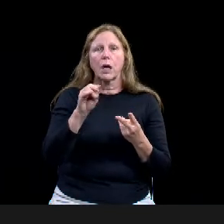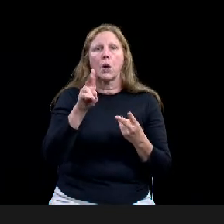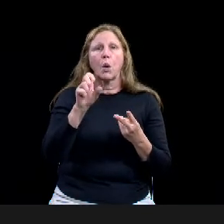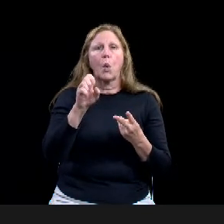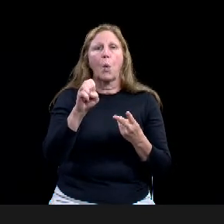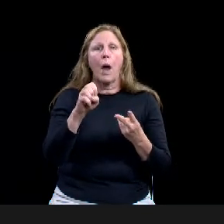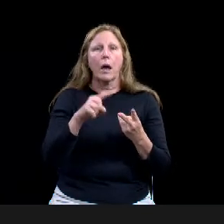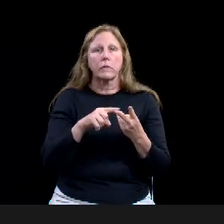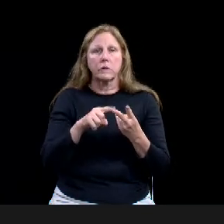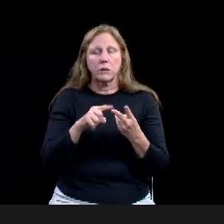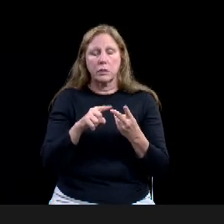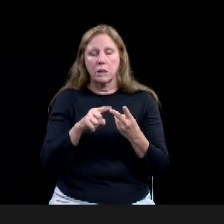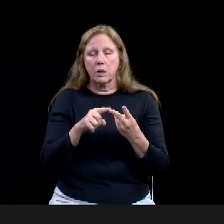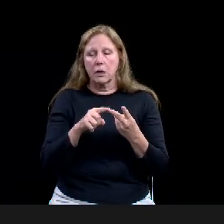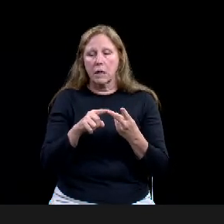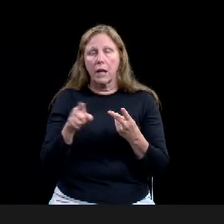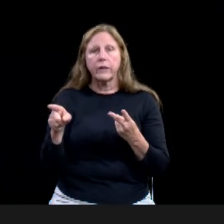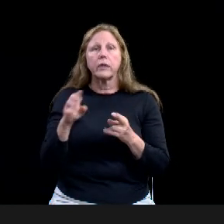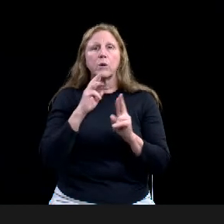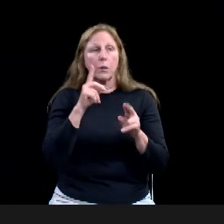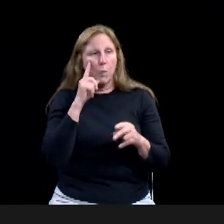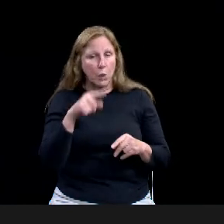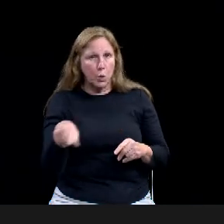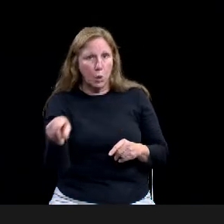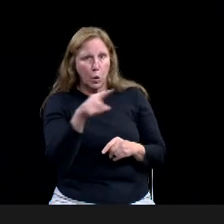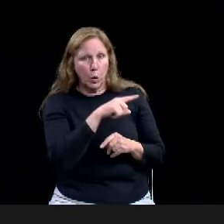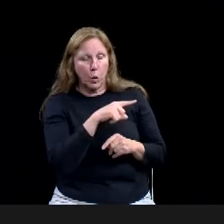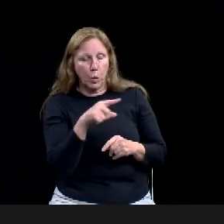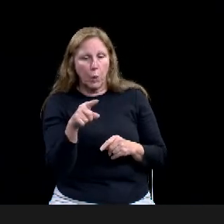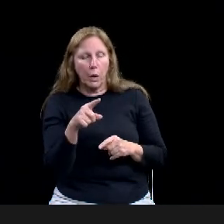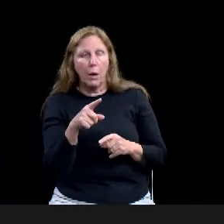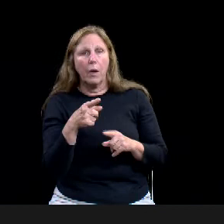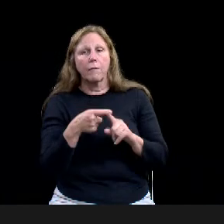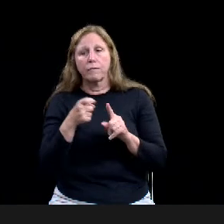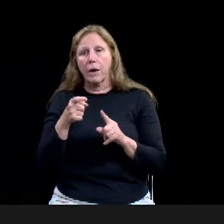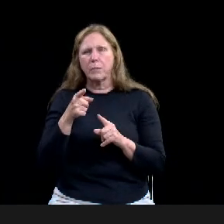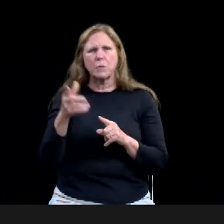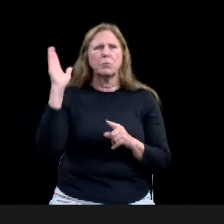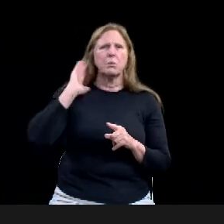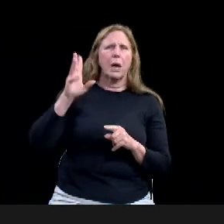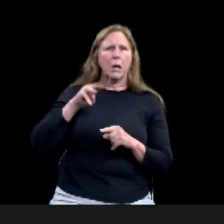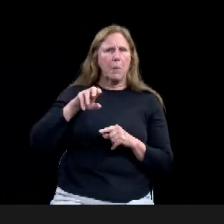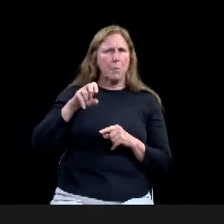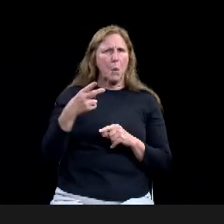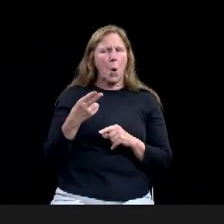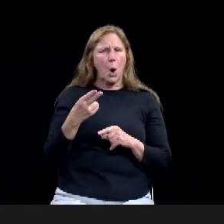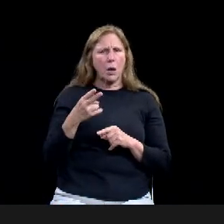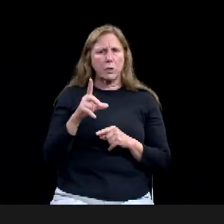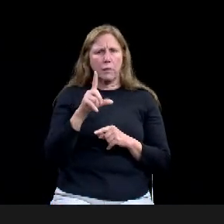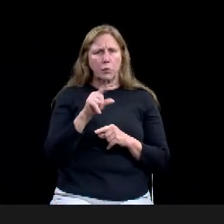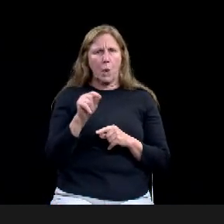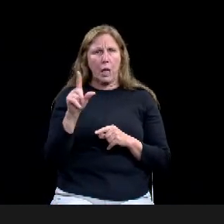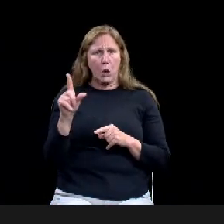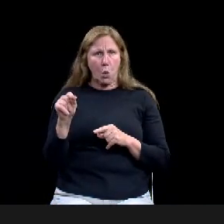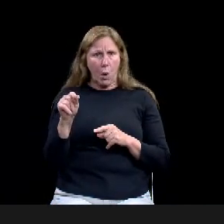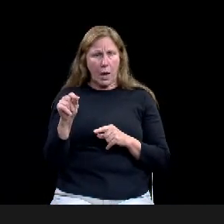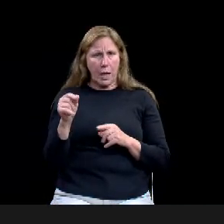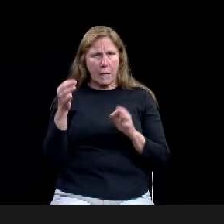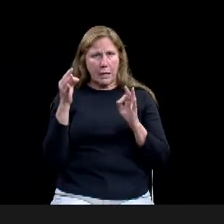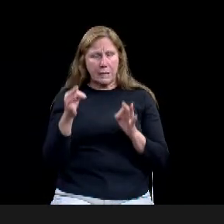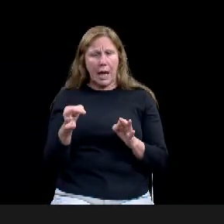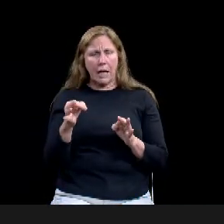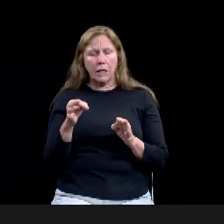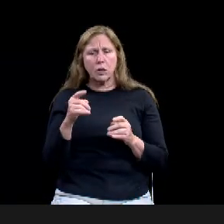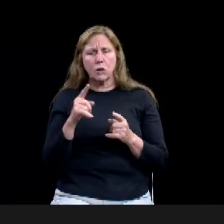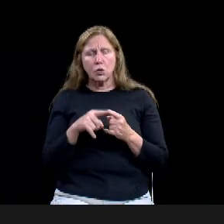2020 to really take a kind of a comprehensive look at the ranger hall of fame, including our, our mission and structure and, and